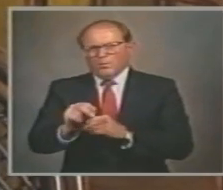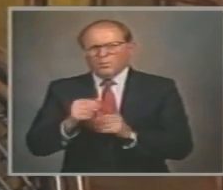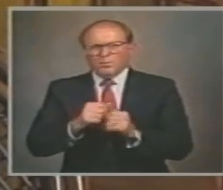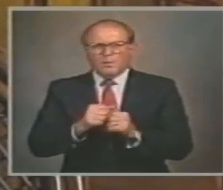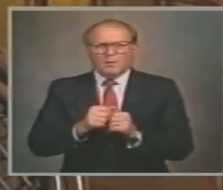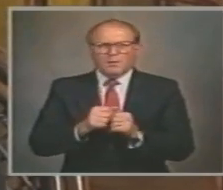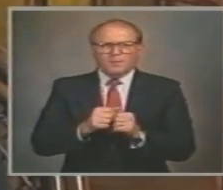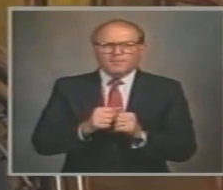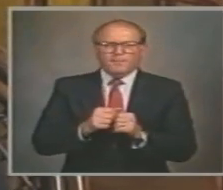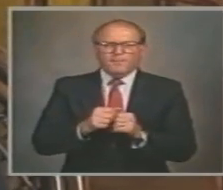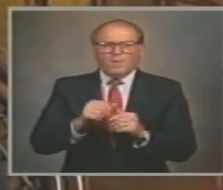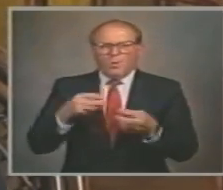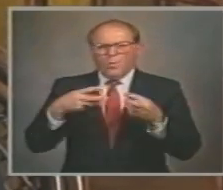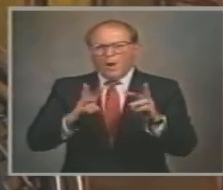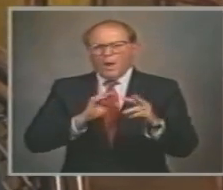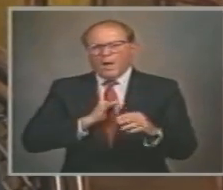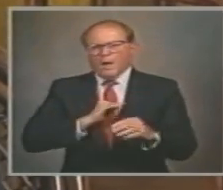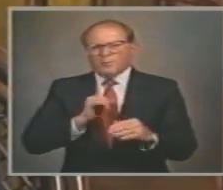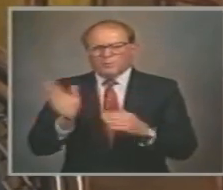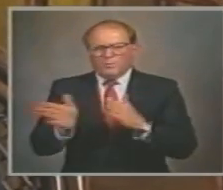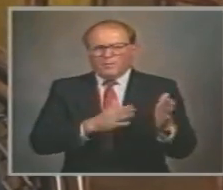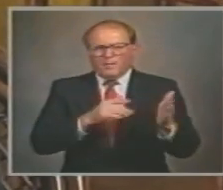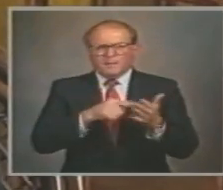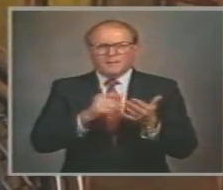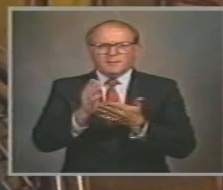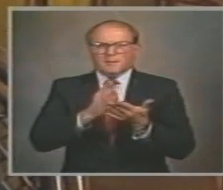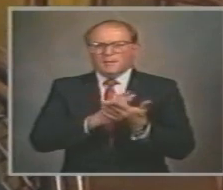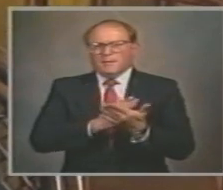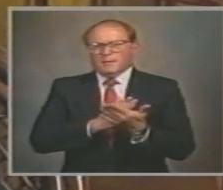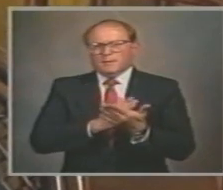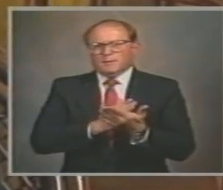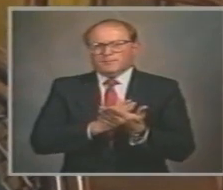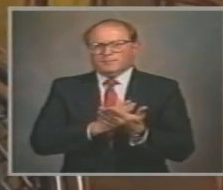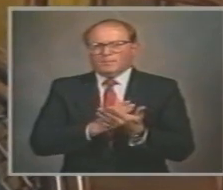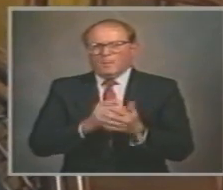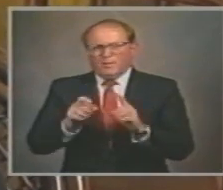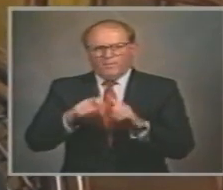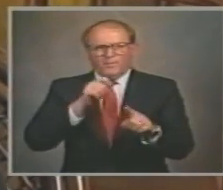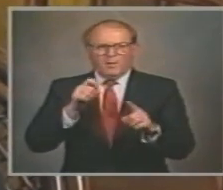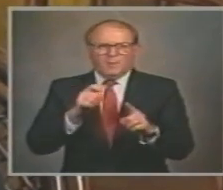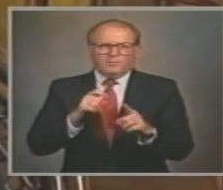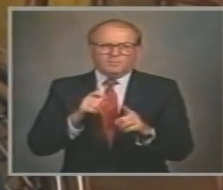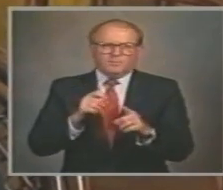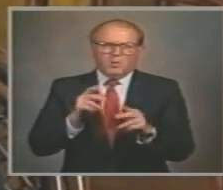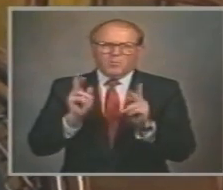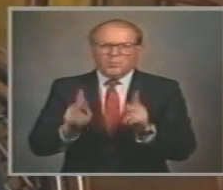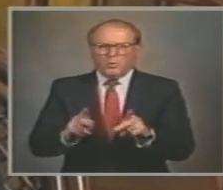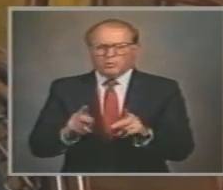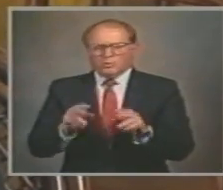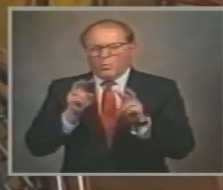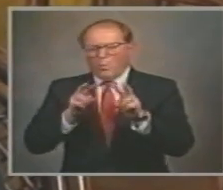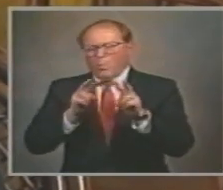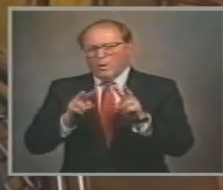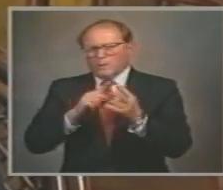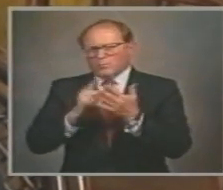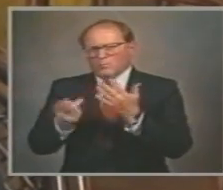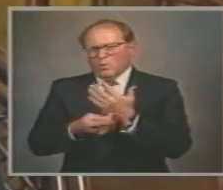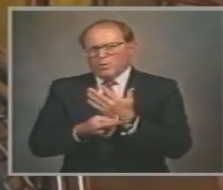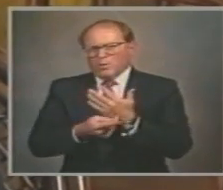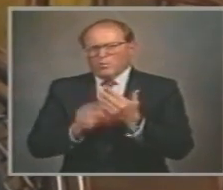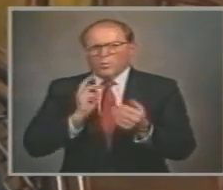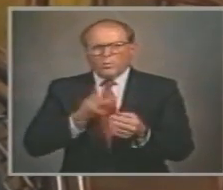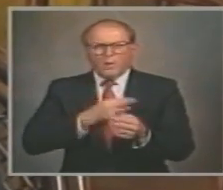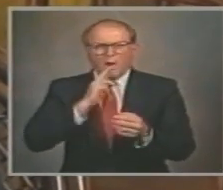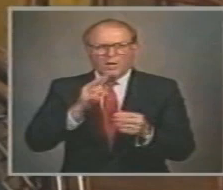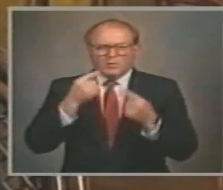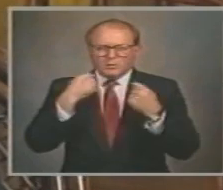The other day Right while I was preparing this message From a viewer Who understands That in this program We're trying our